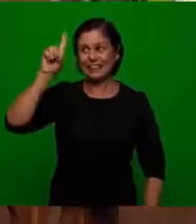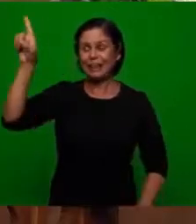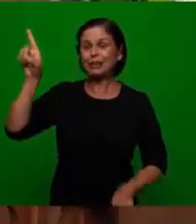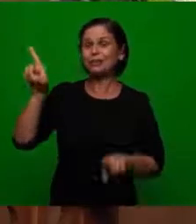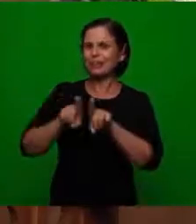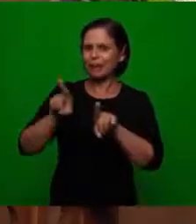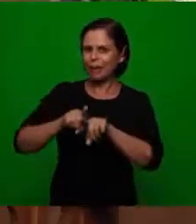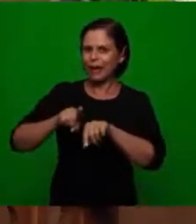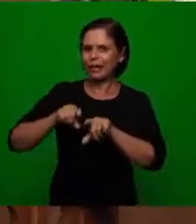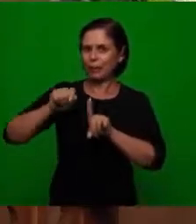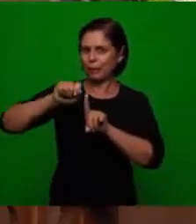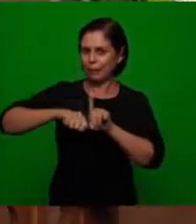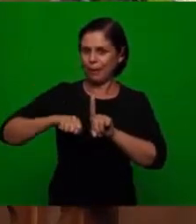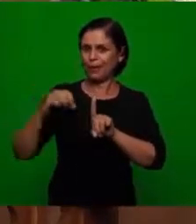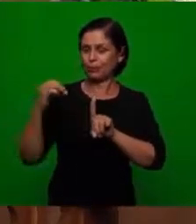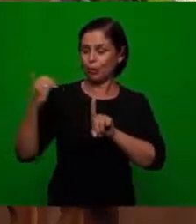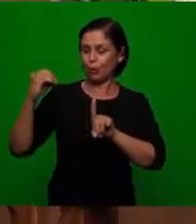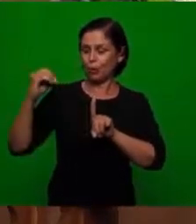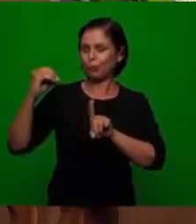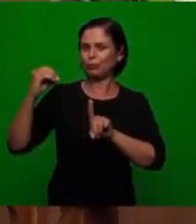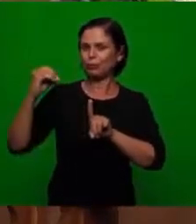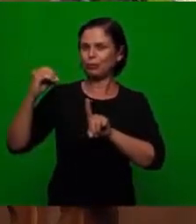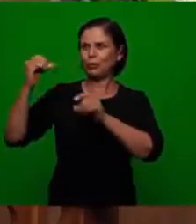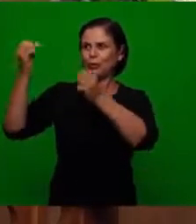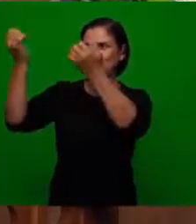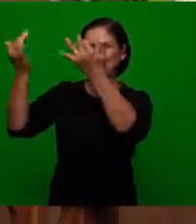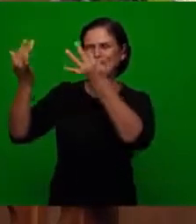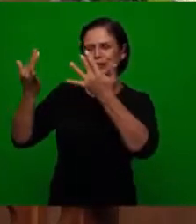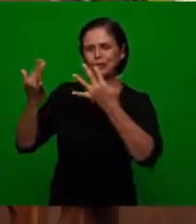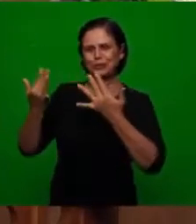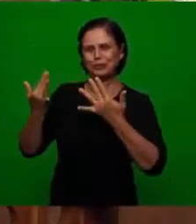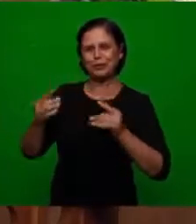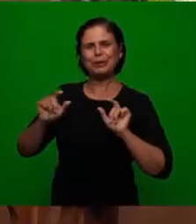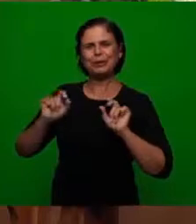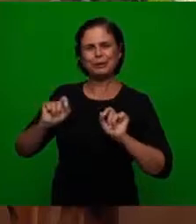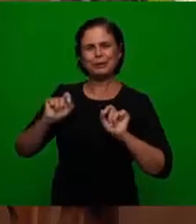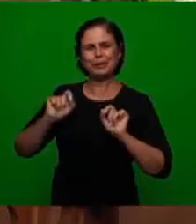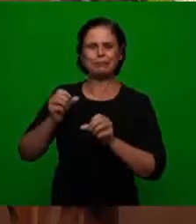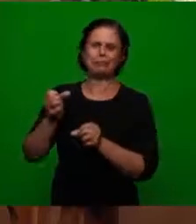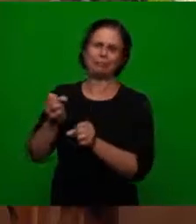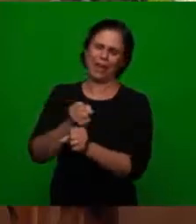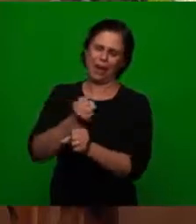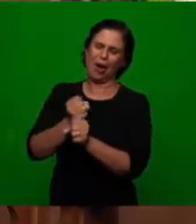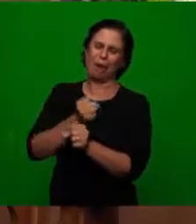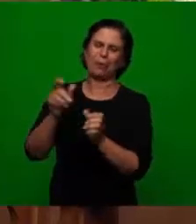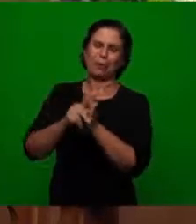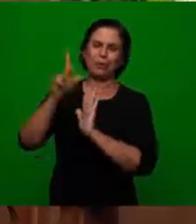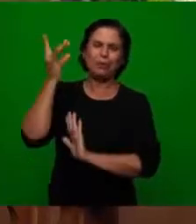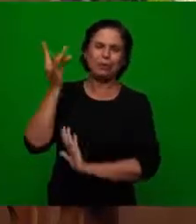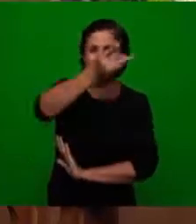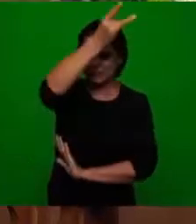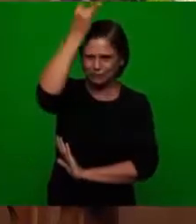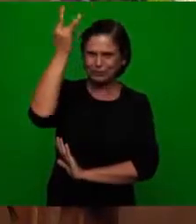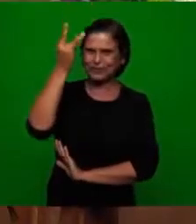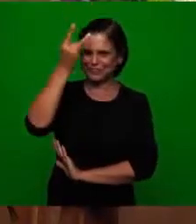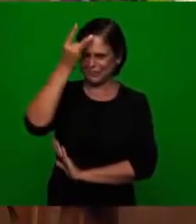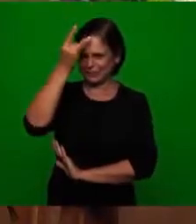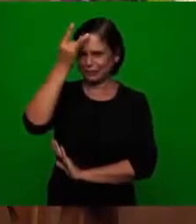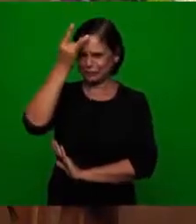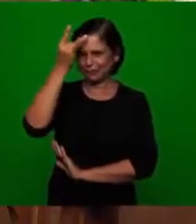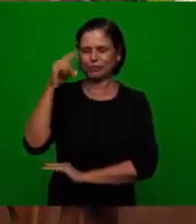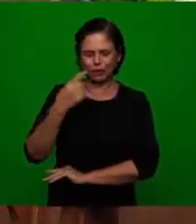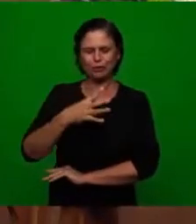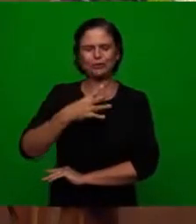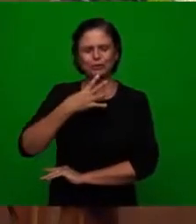was the Lord, it was pleasing to the Lord to give a blessing of the Holy Spirit